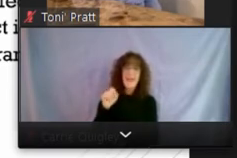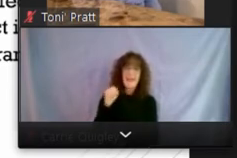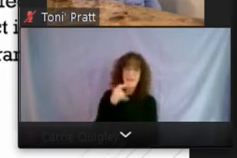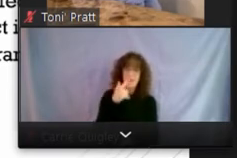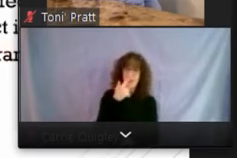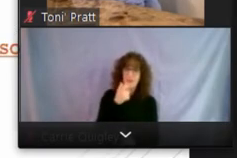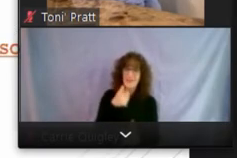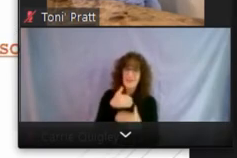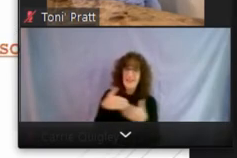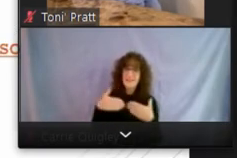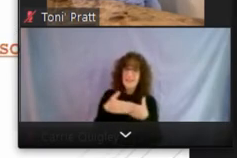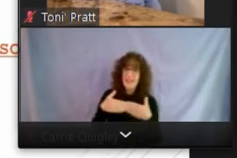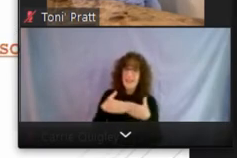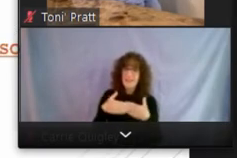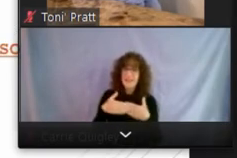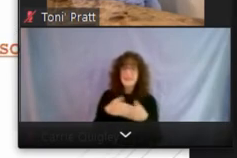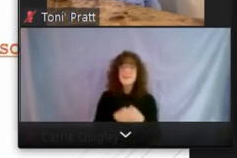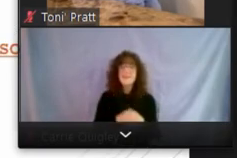slide, please.